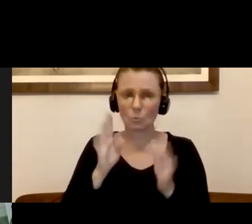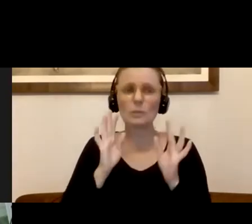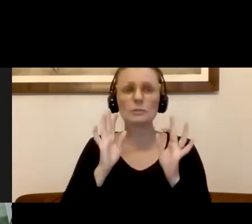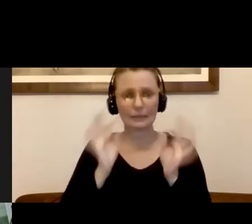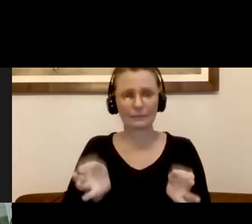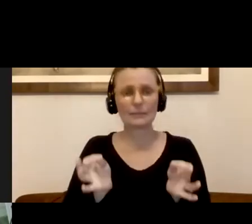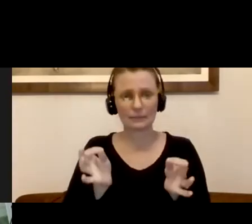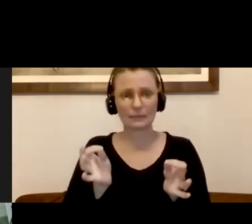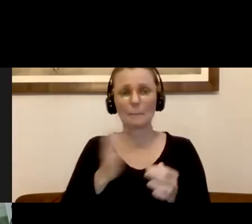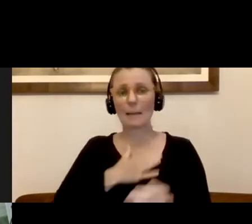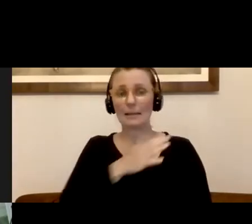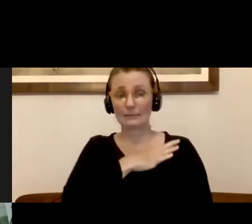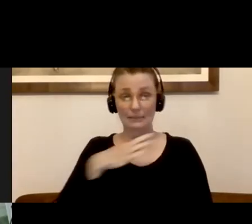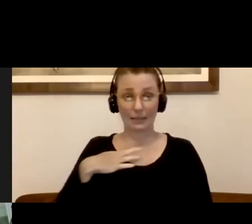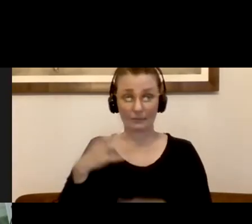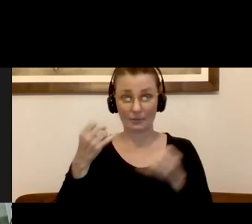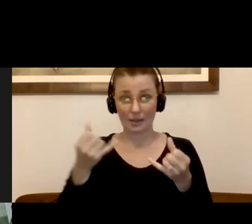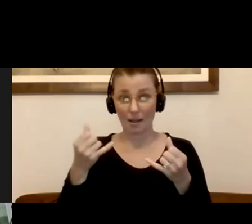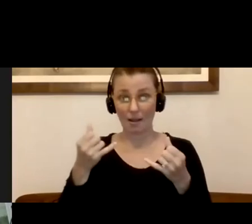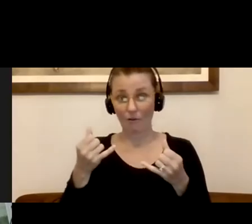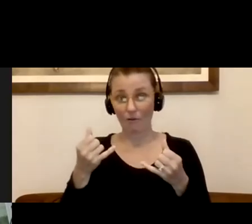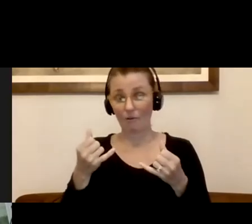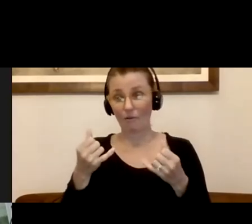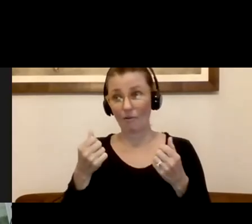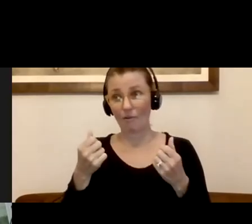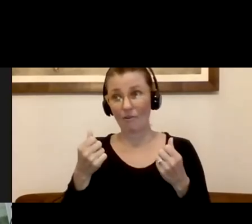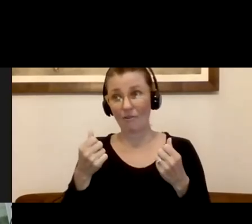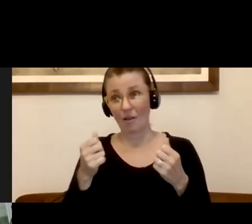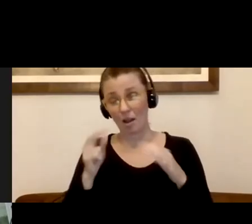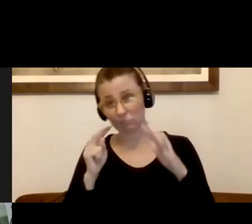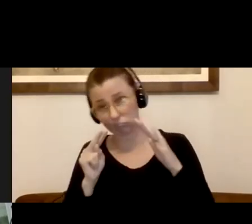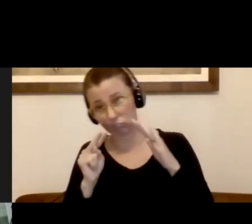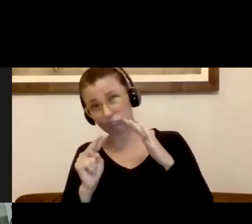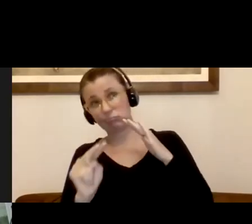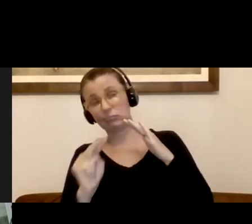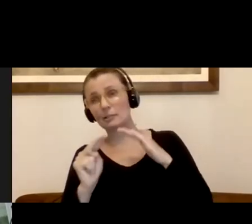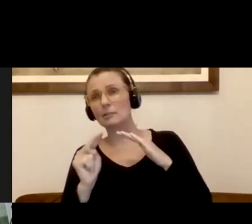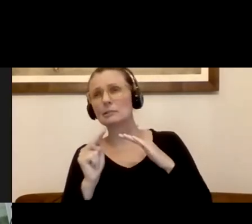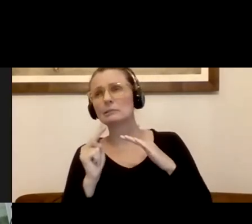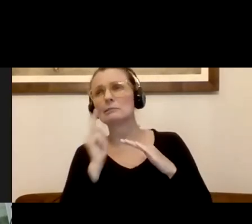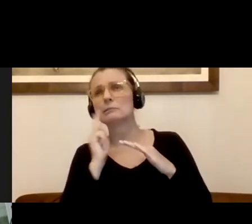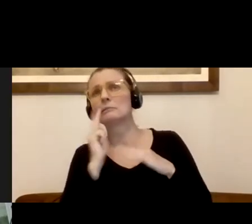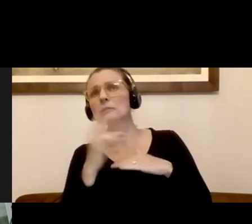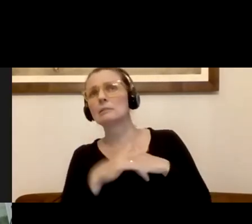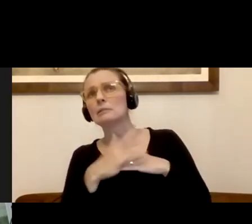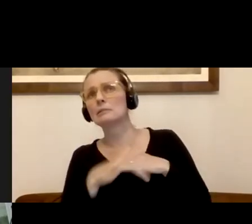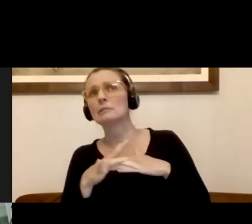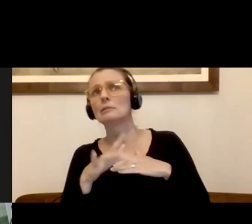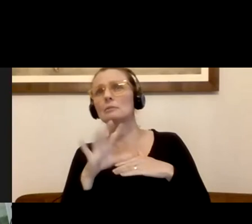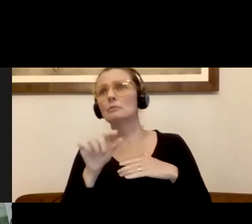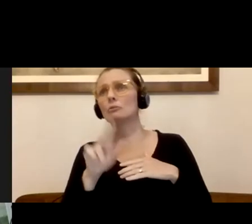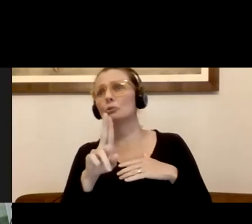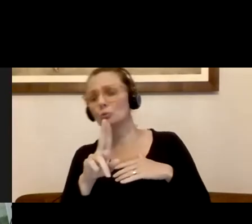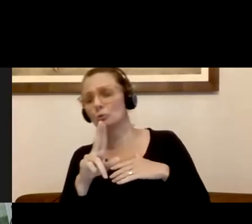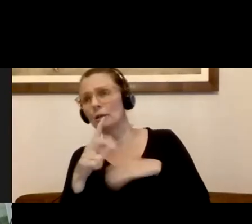fact, my staff right now, we're also starting to plan for the fall and looking at the availabilities of what are the flu vaccines that are out there. We'll work very